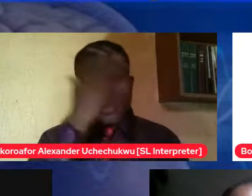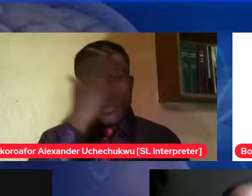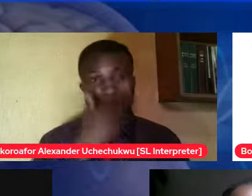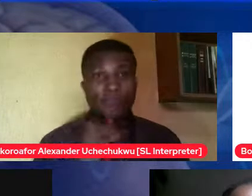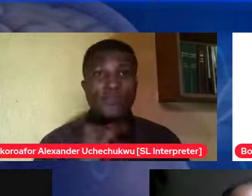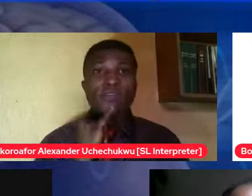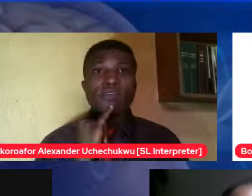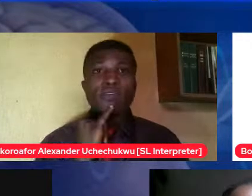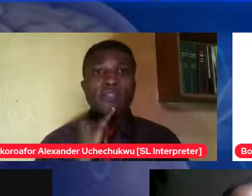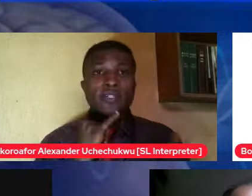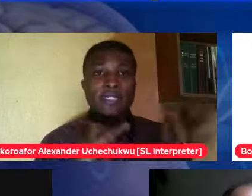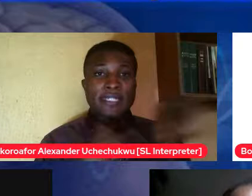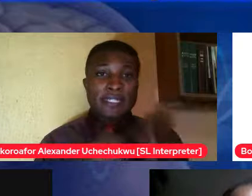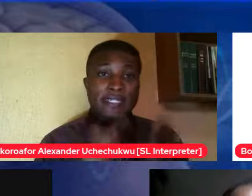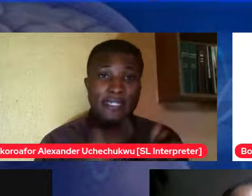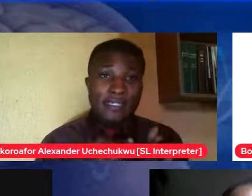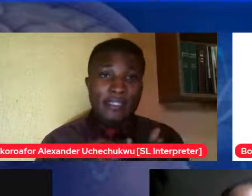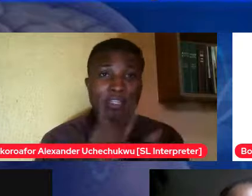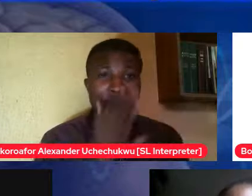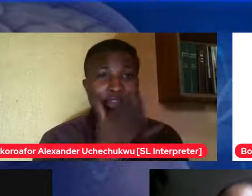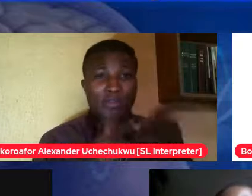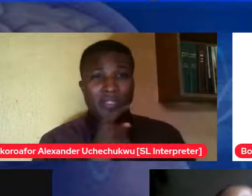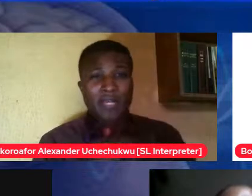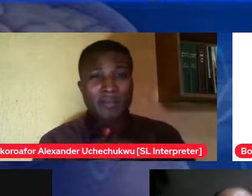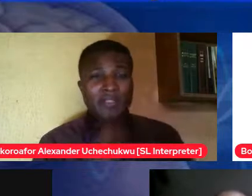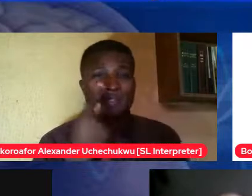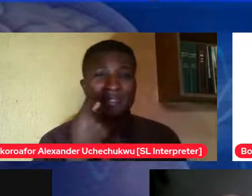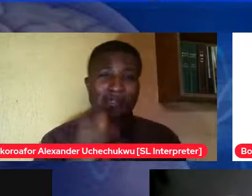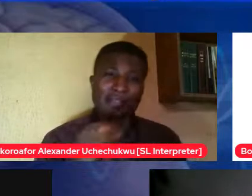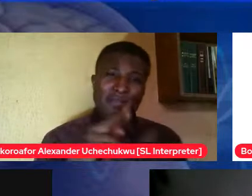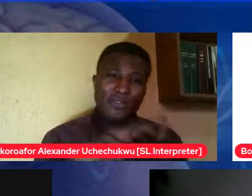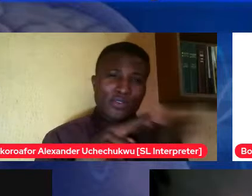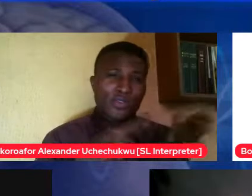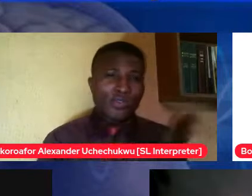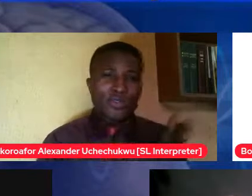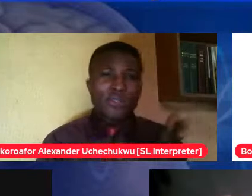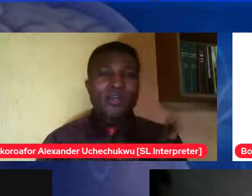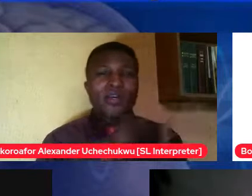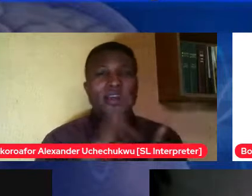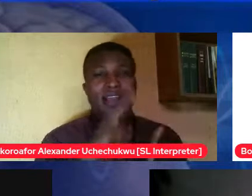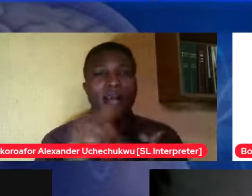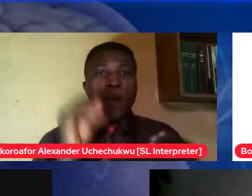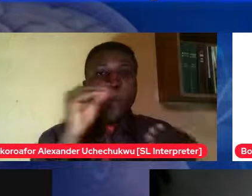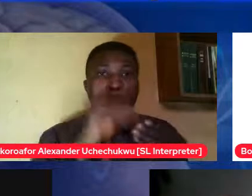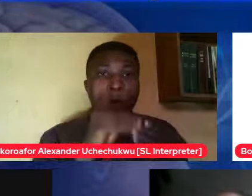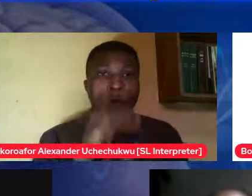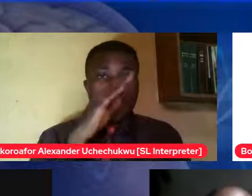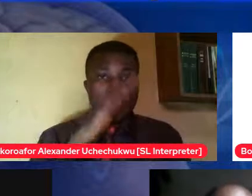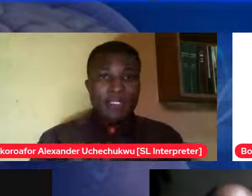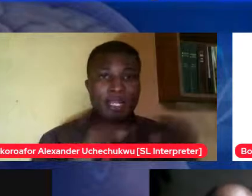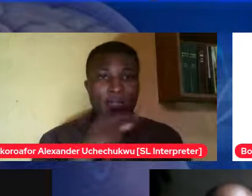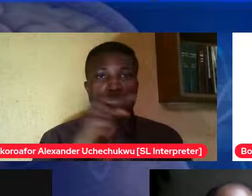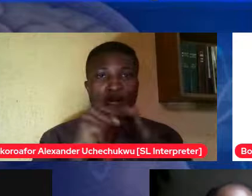the consequences are more than when you wait till you're married to have sex it's not something we